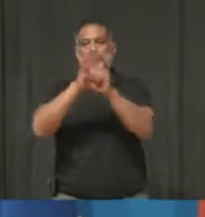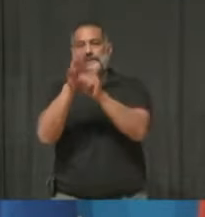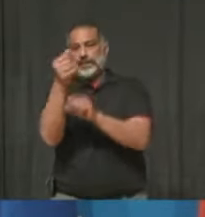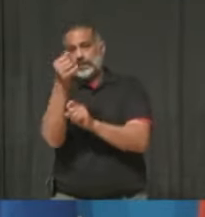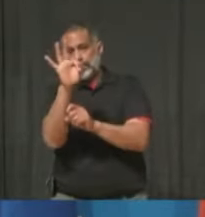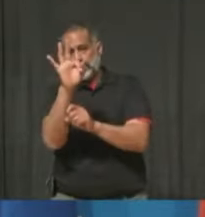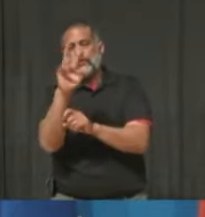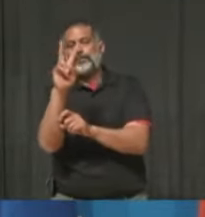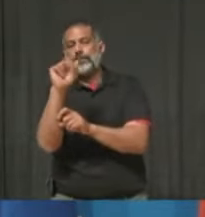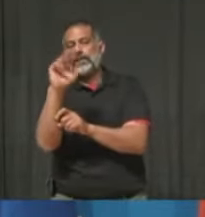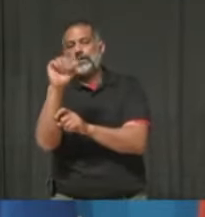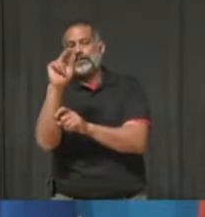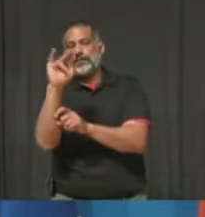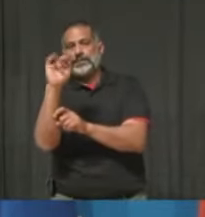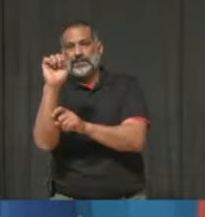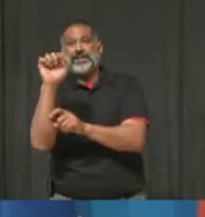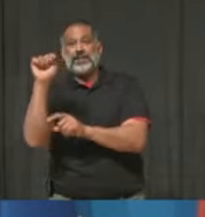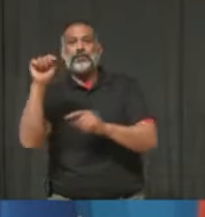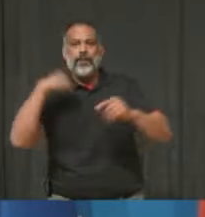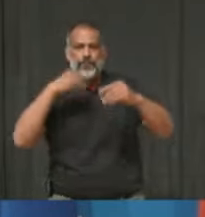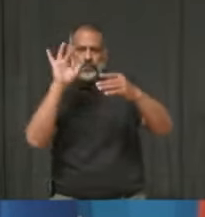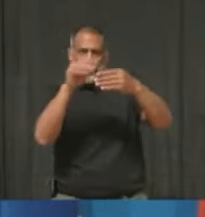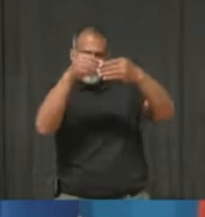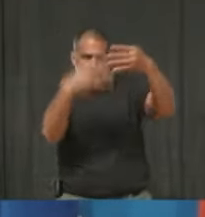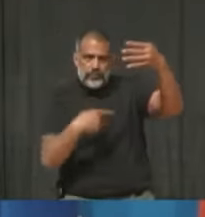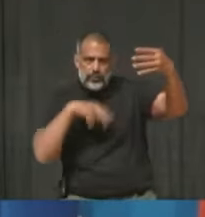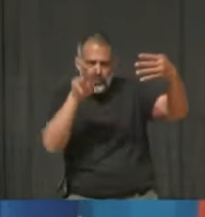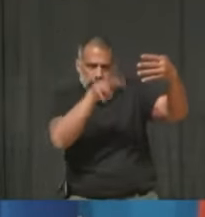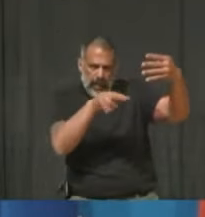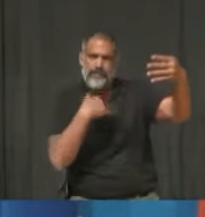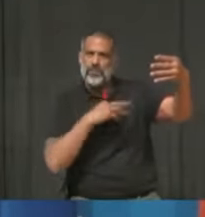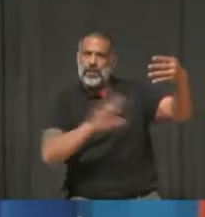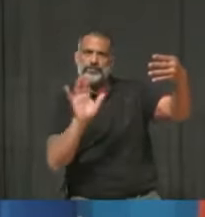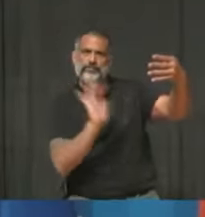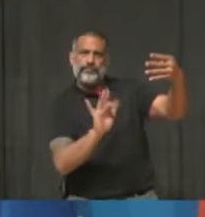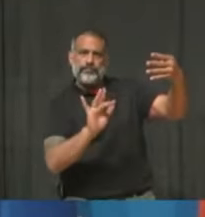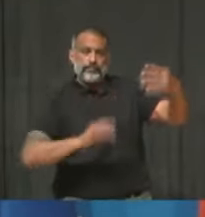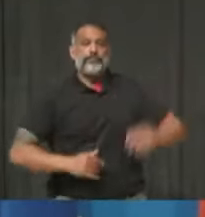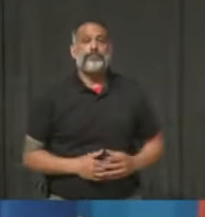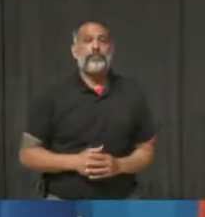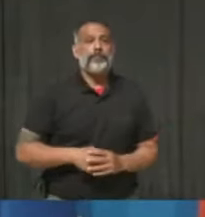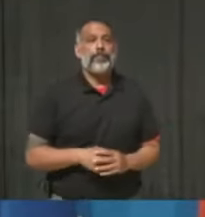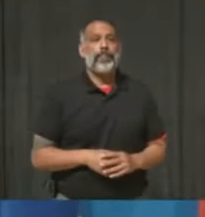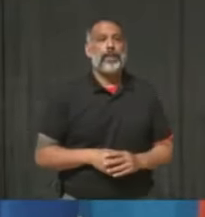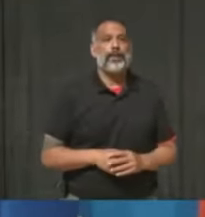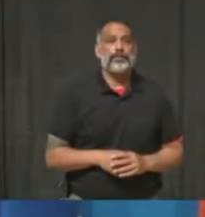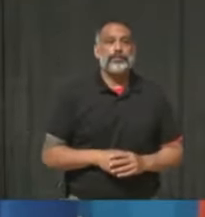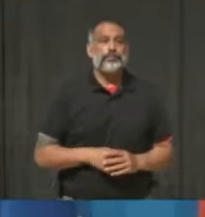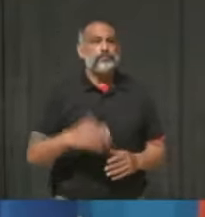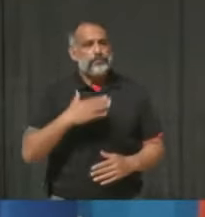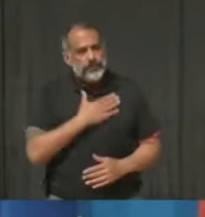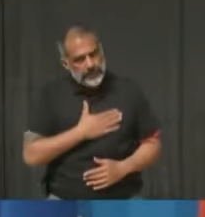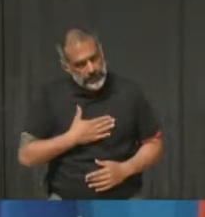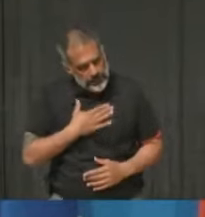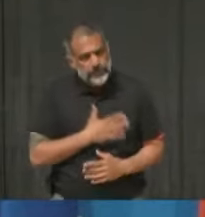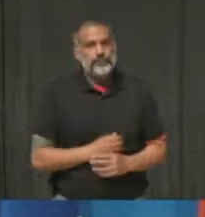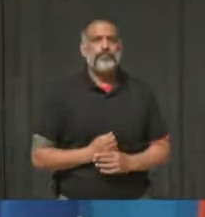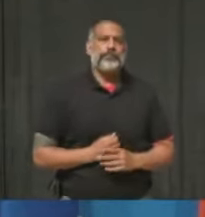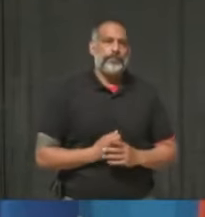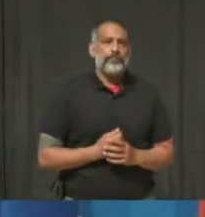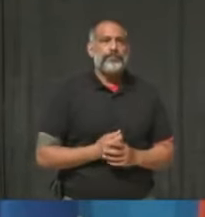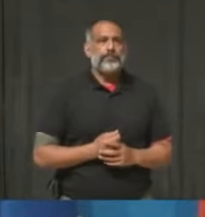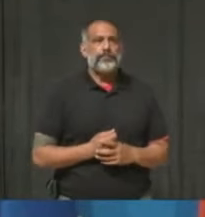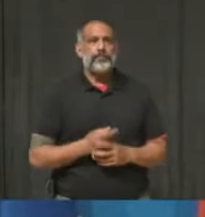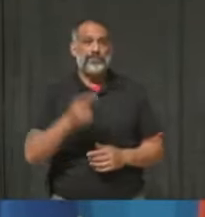We have the supply, and we have a lot of appointments, so please book. We did get the news